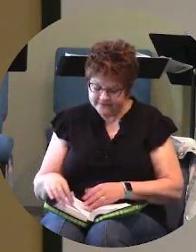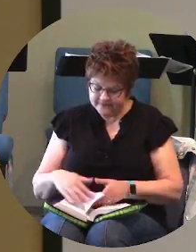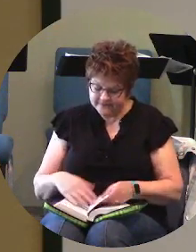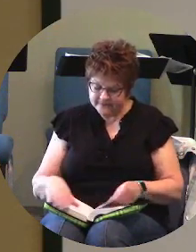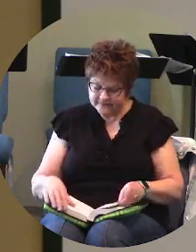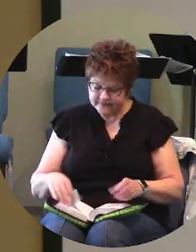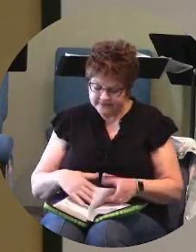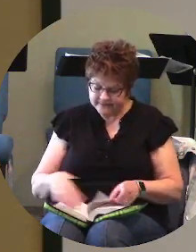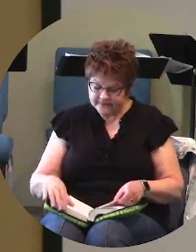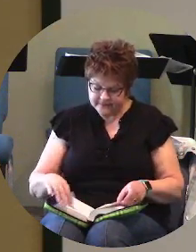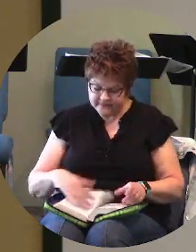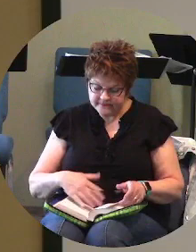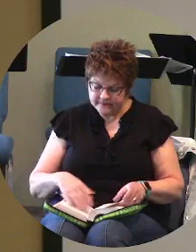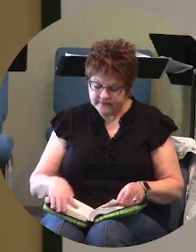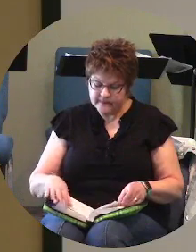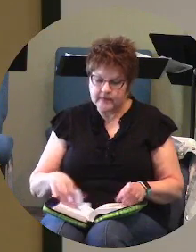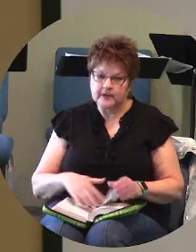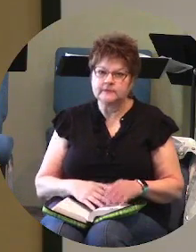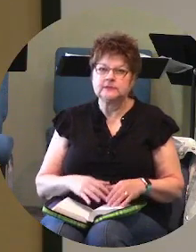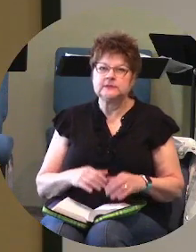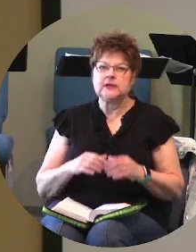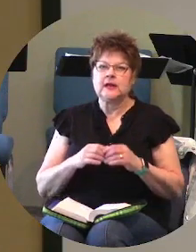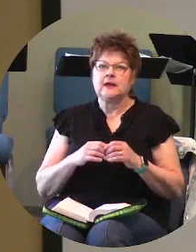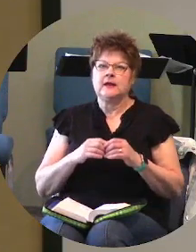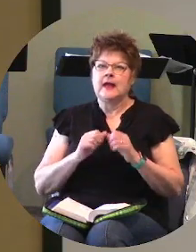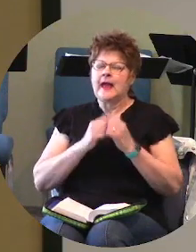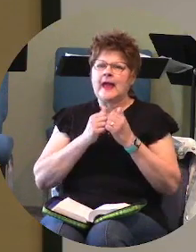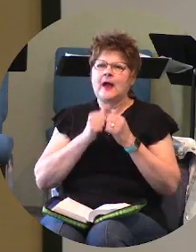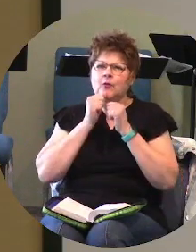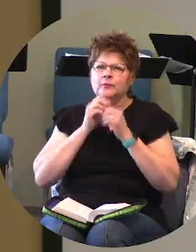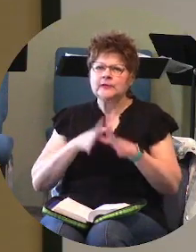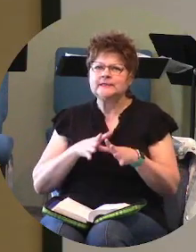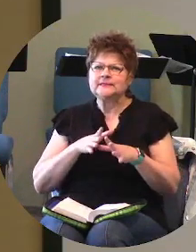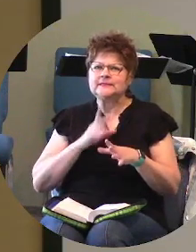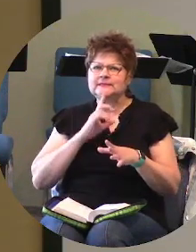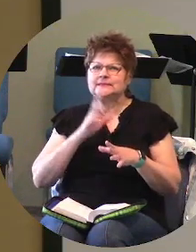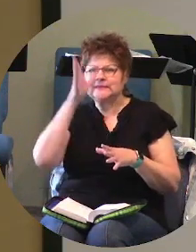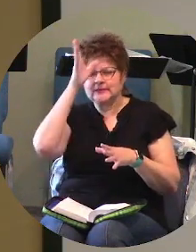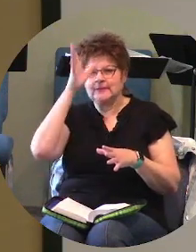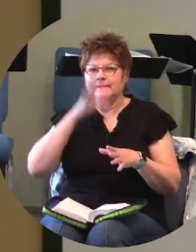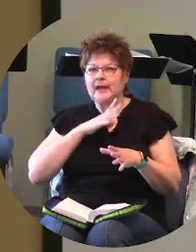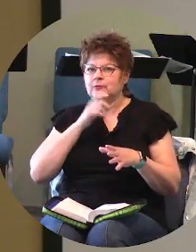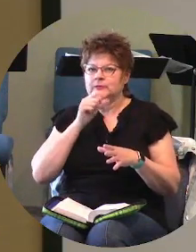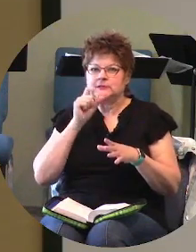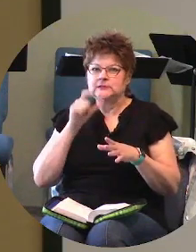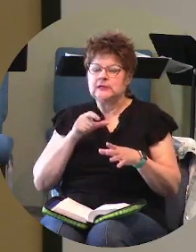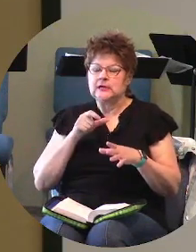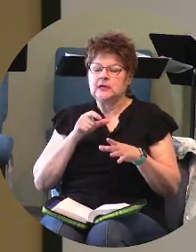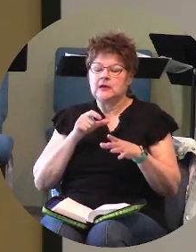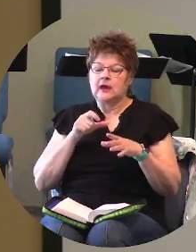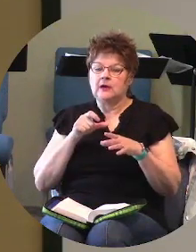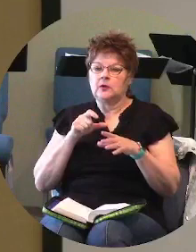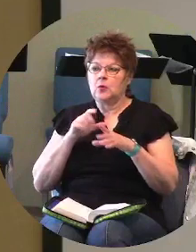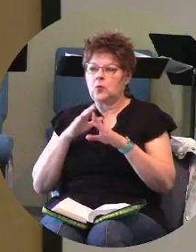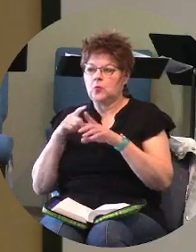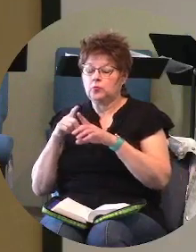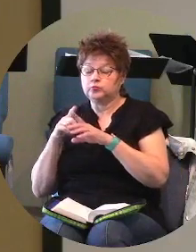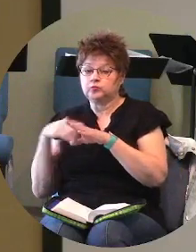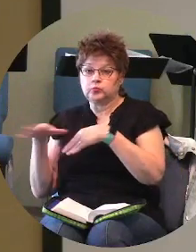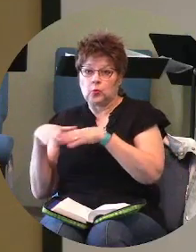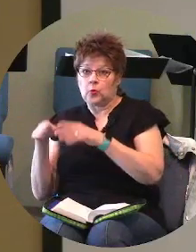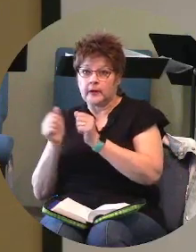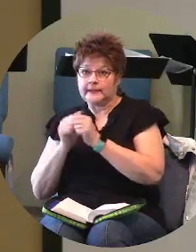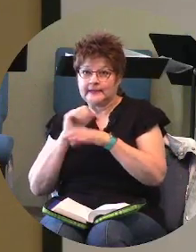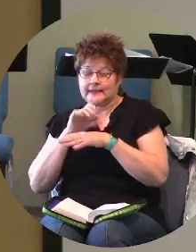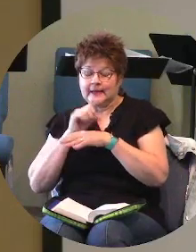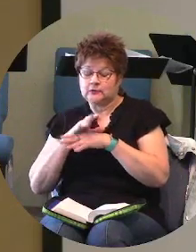and it begins like this how blessed is the man who does not walk in the counsel of the wicked nor stand